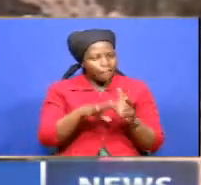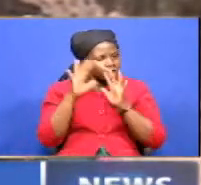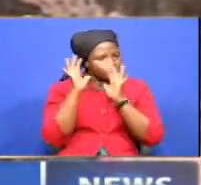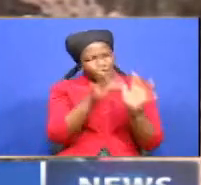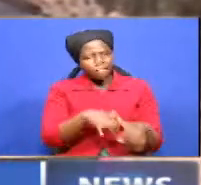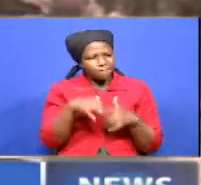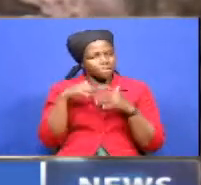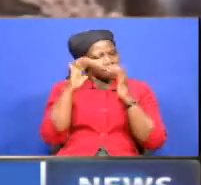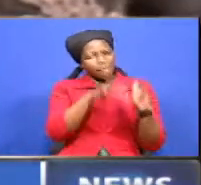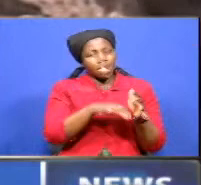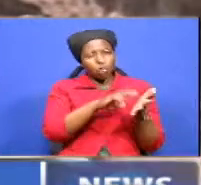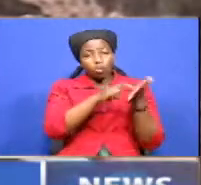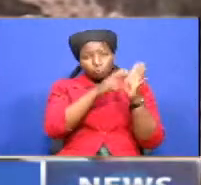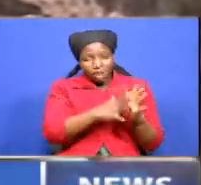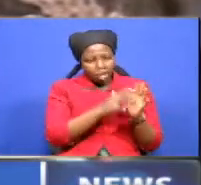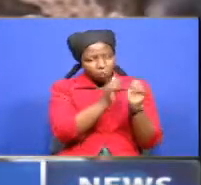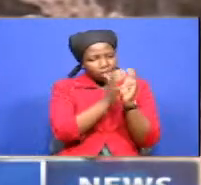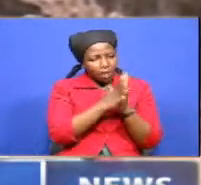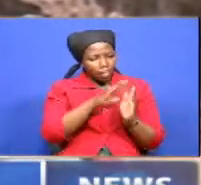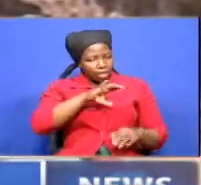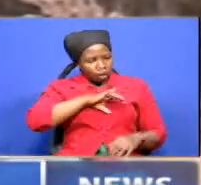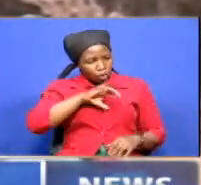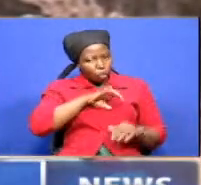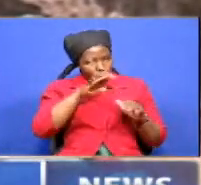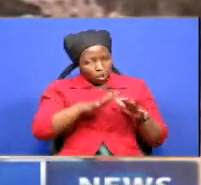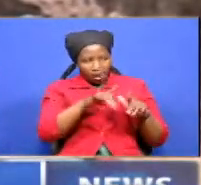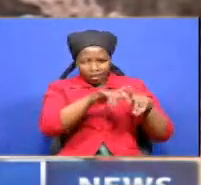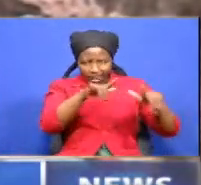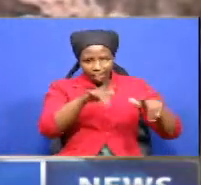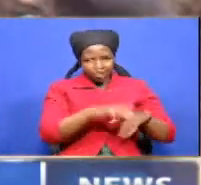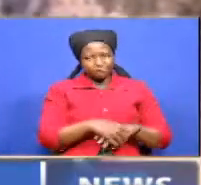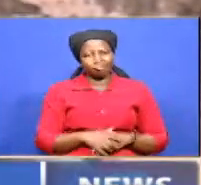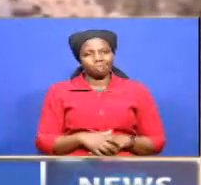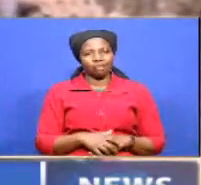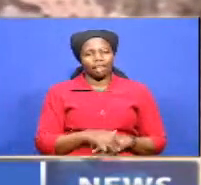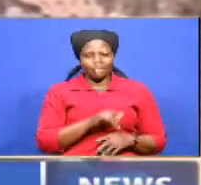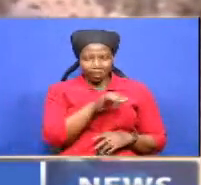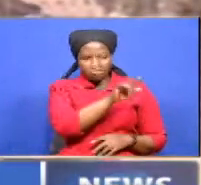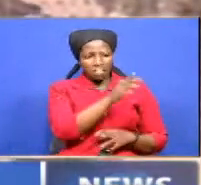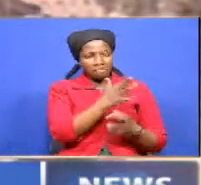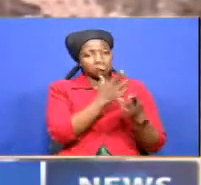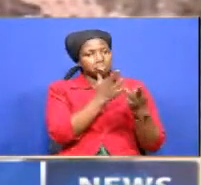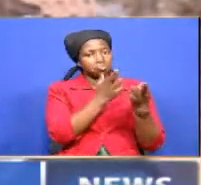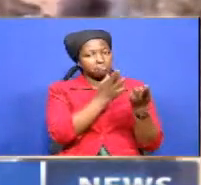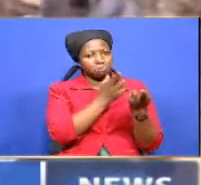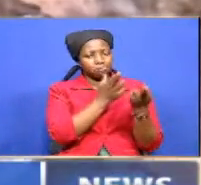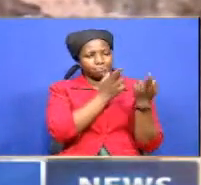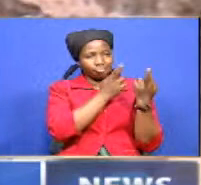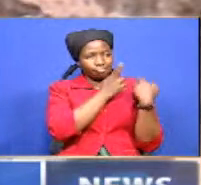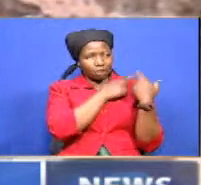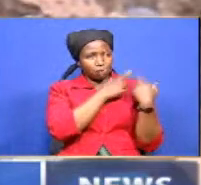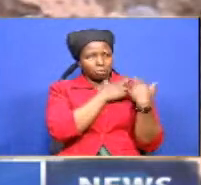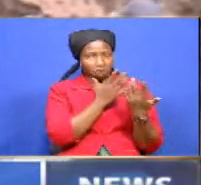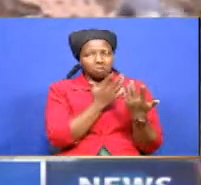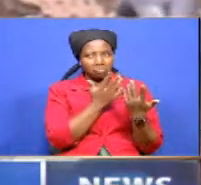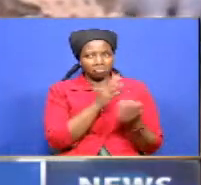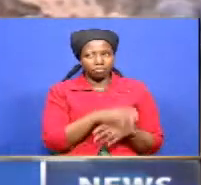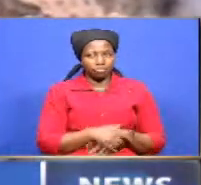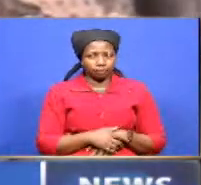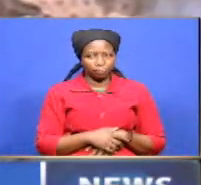contract na wene mchamba diyo wame kuhu weh